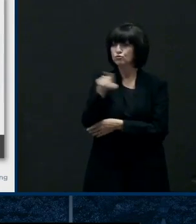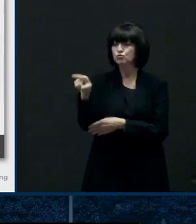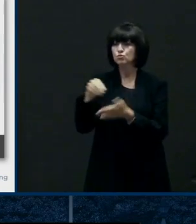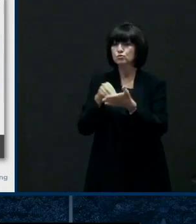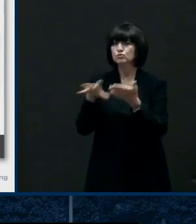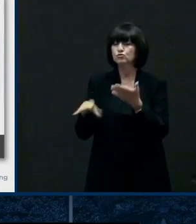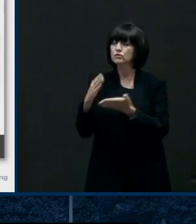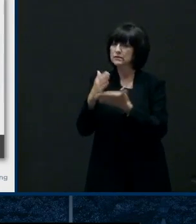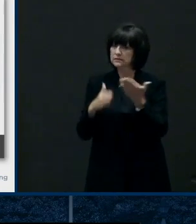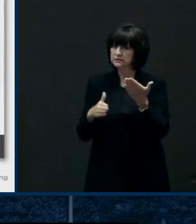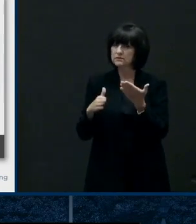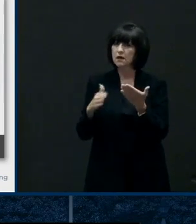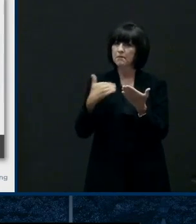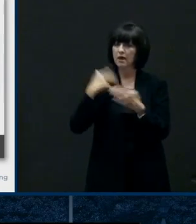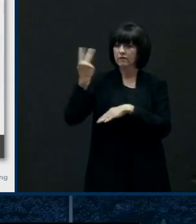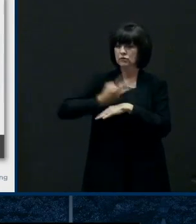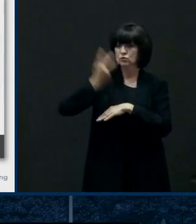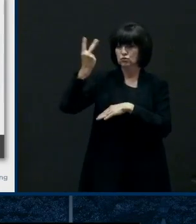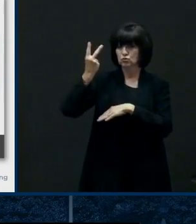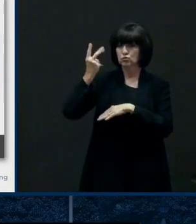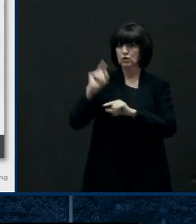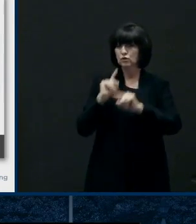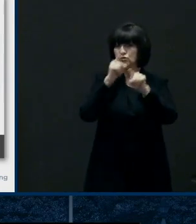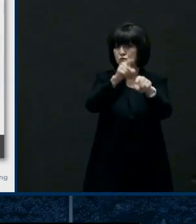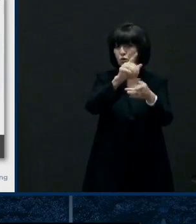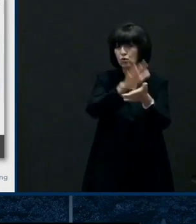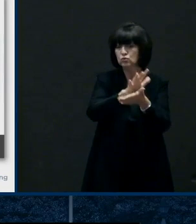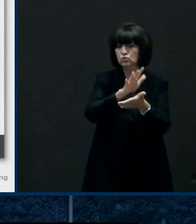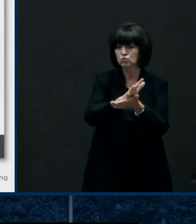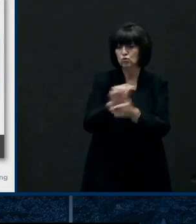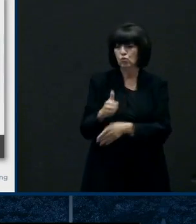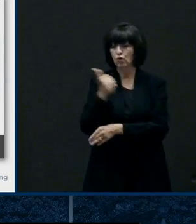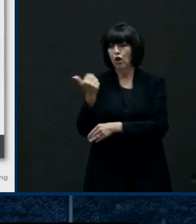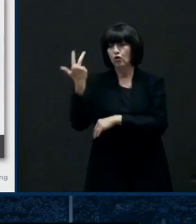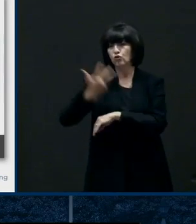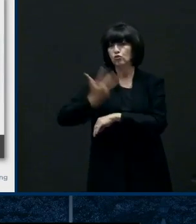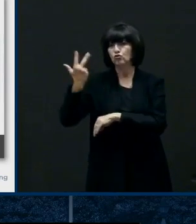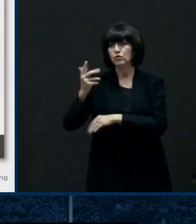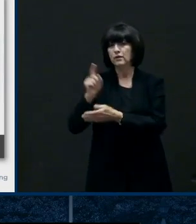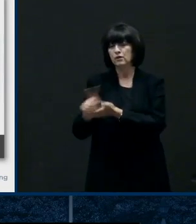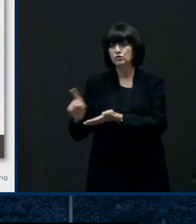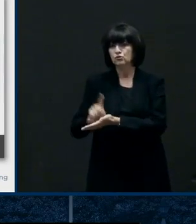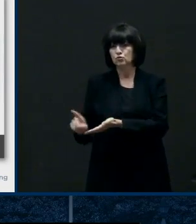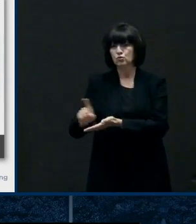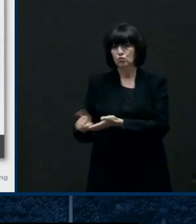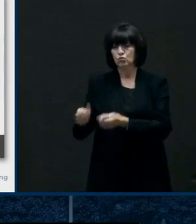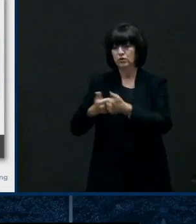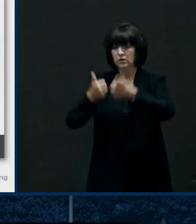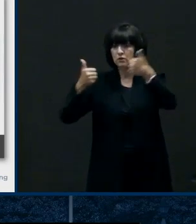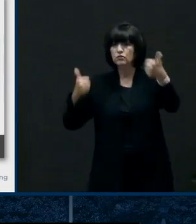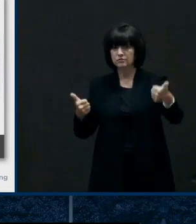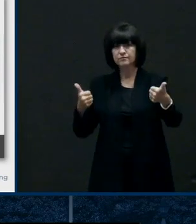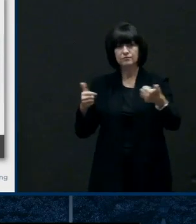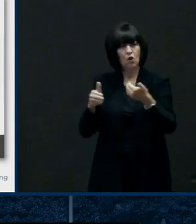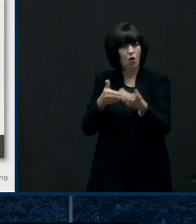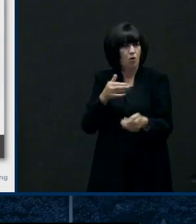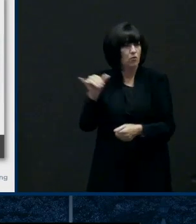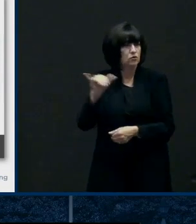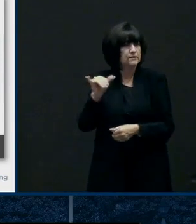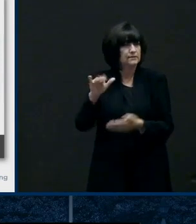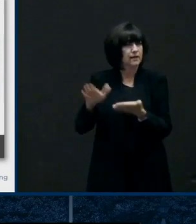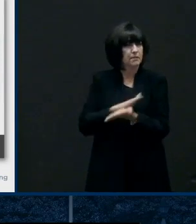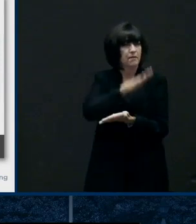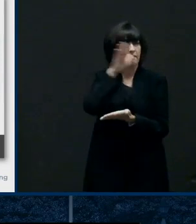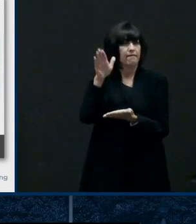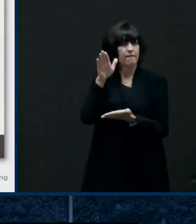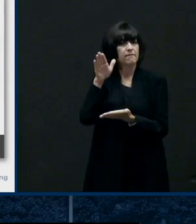days per week in person again space permitting almost like a college model if you will